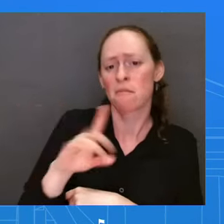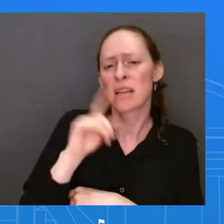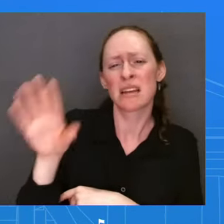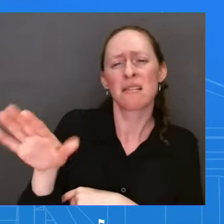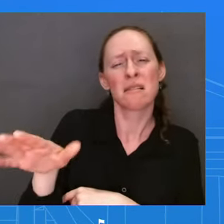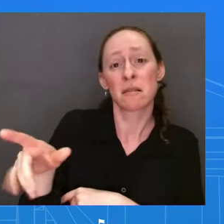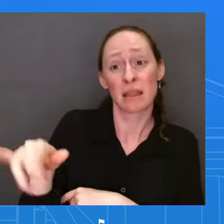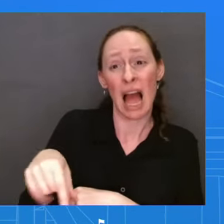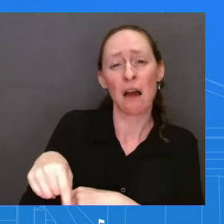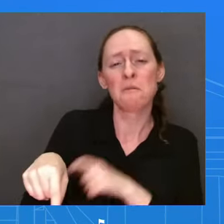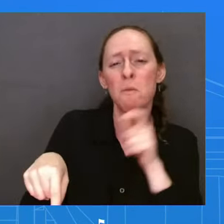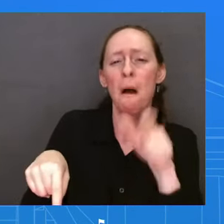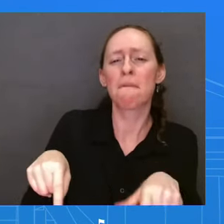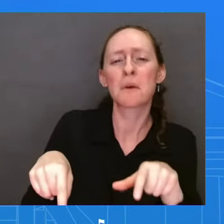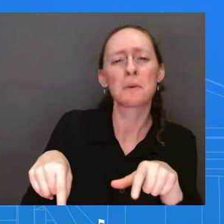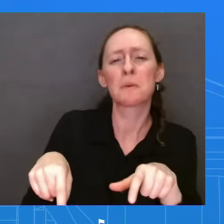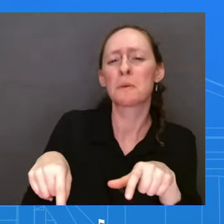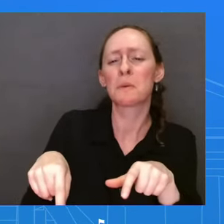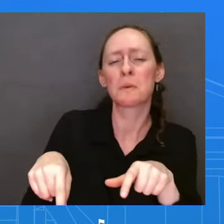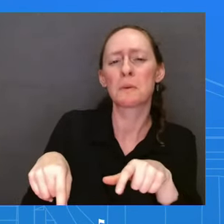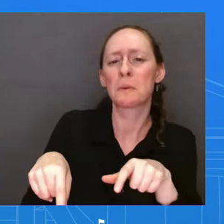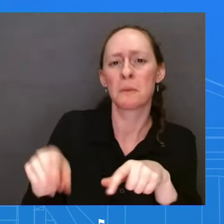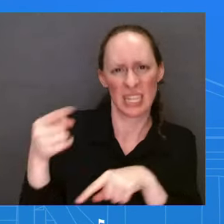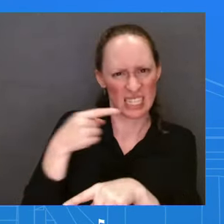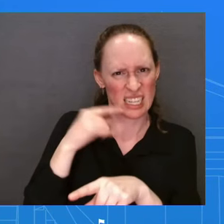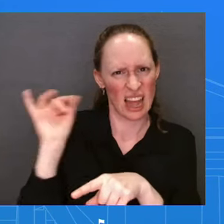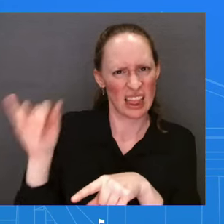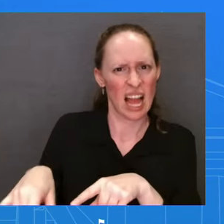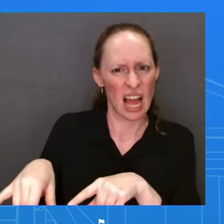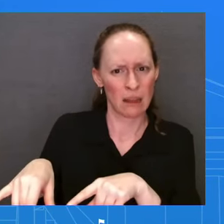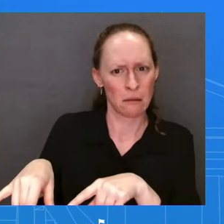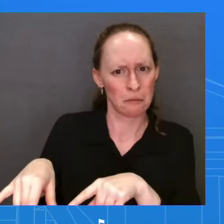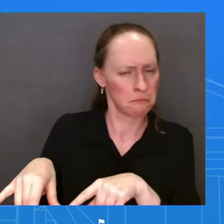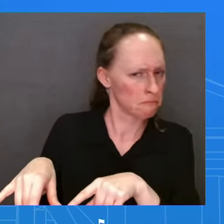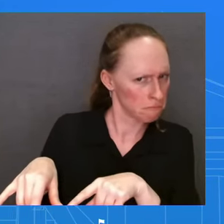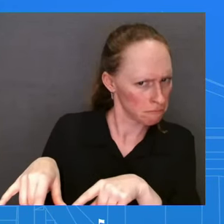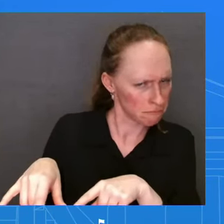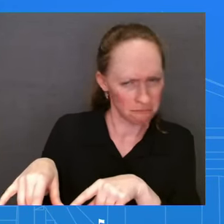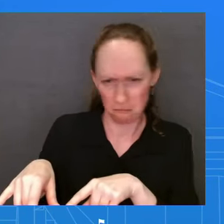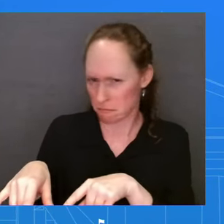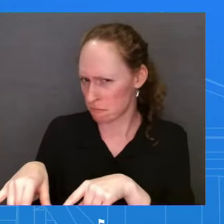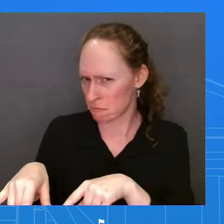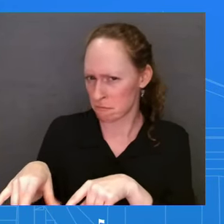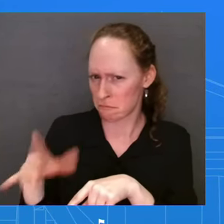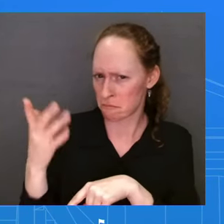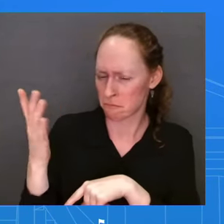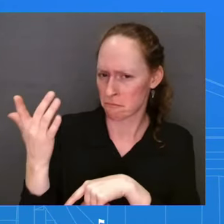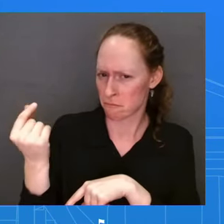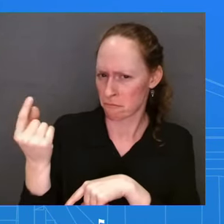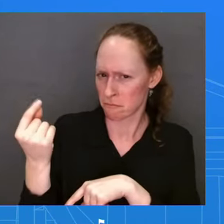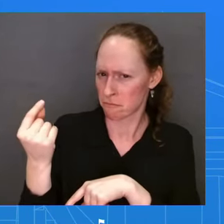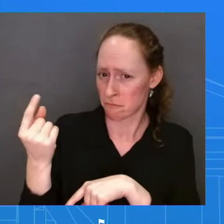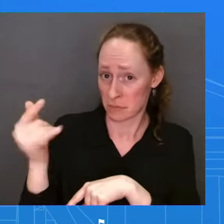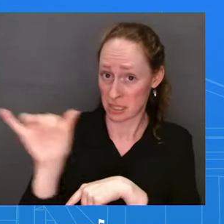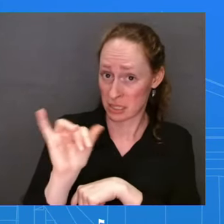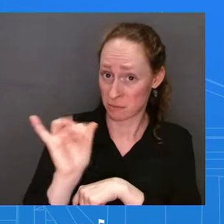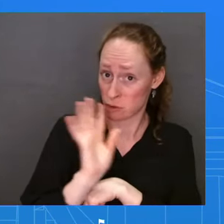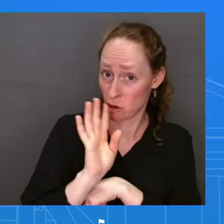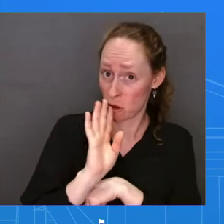today? I can't and I don't know what you're referring to. Regarding whether he should continue to serve in public life.